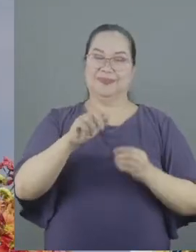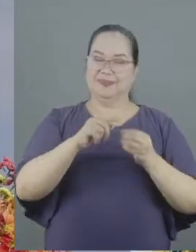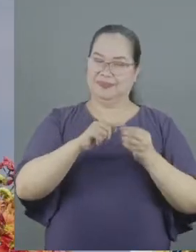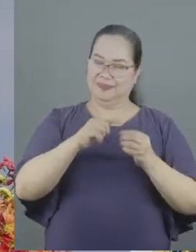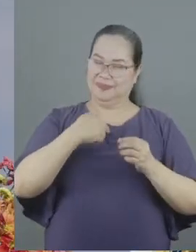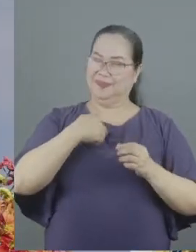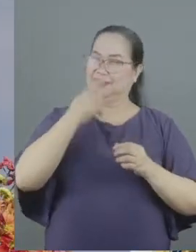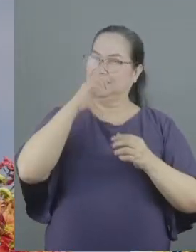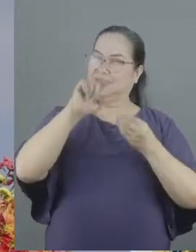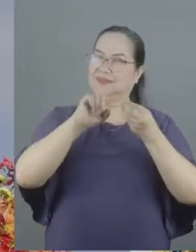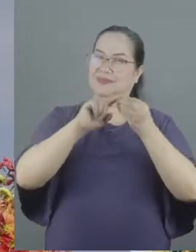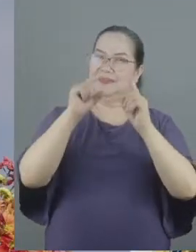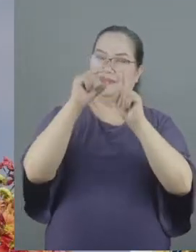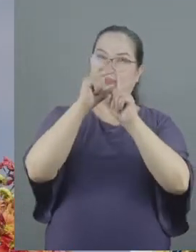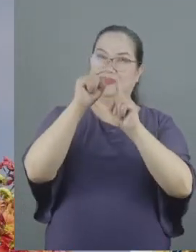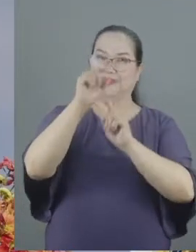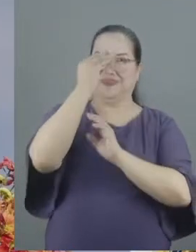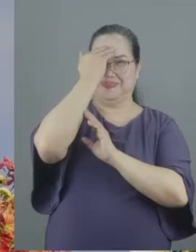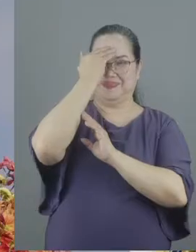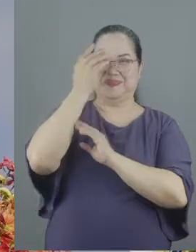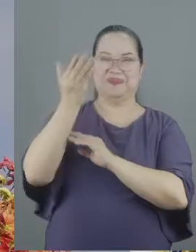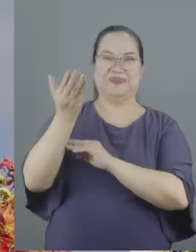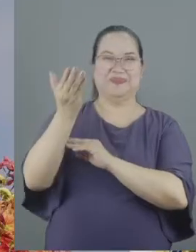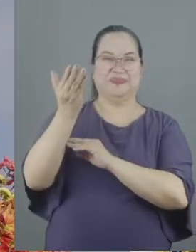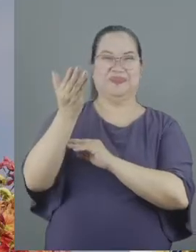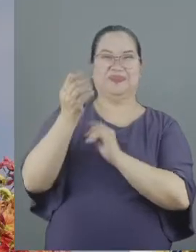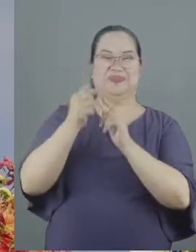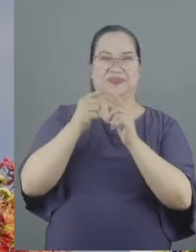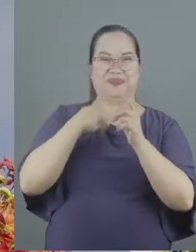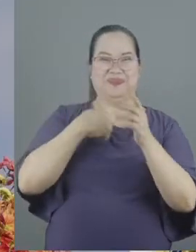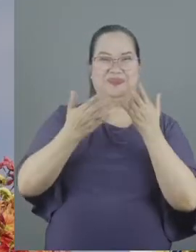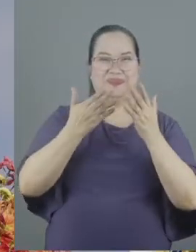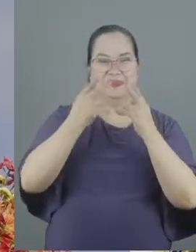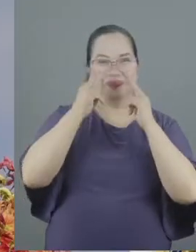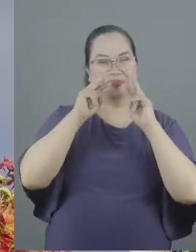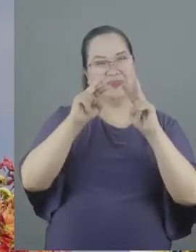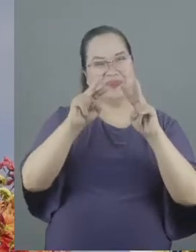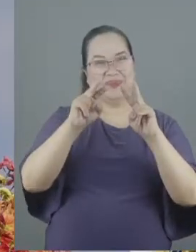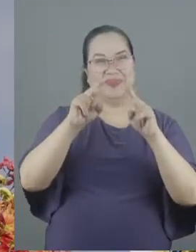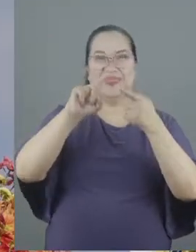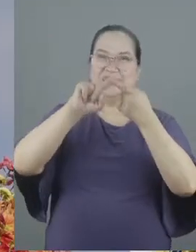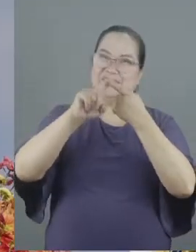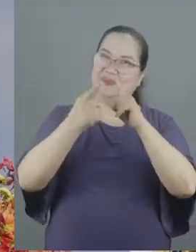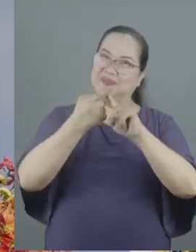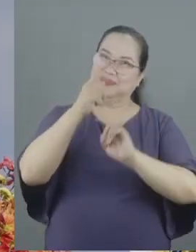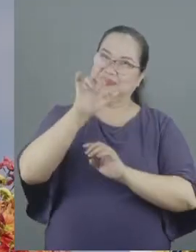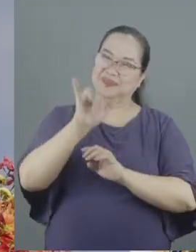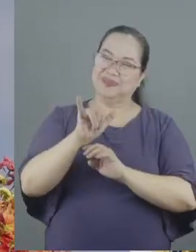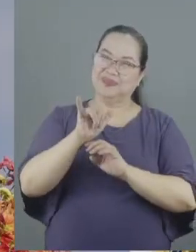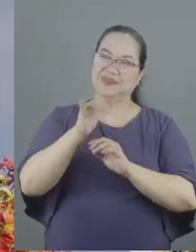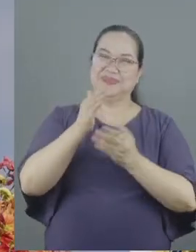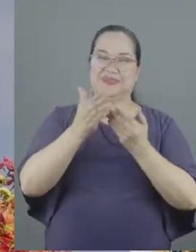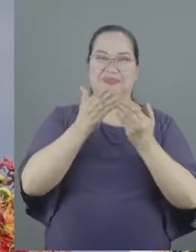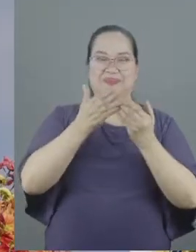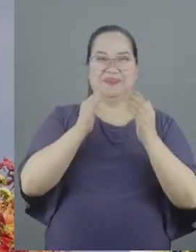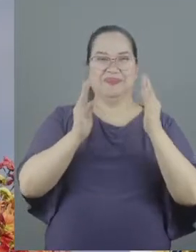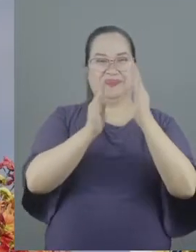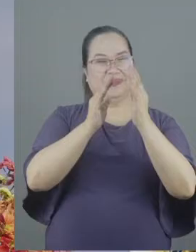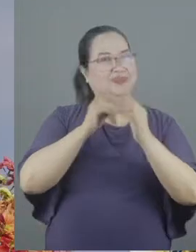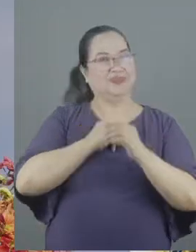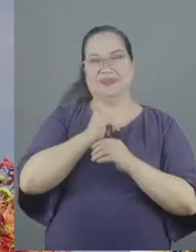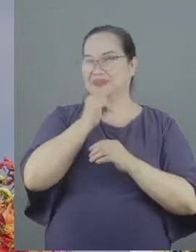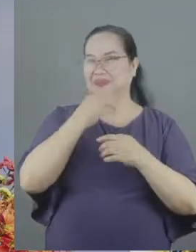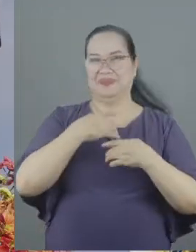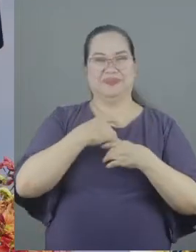For those who know me, even if I may seem friendly or easy to approach, I did not